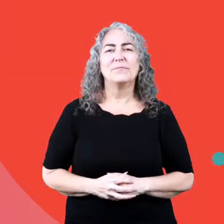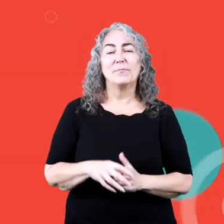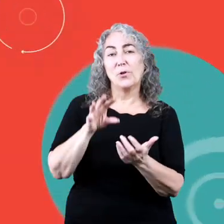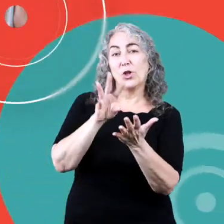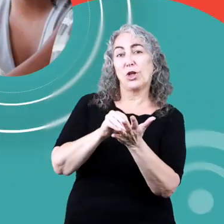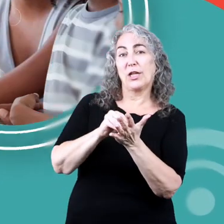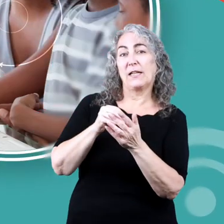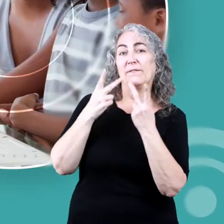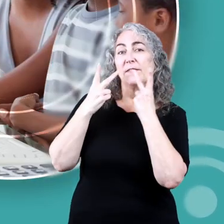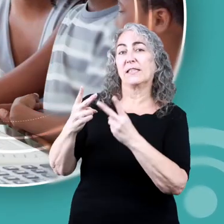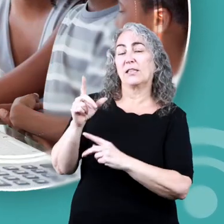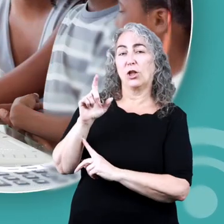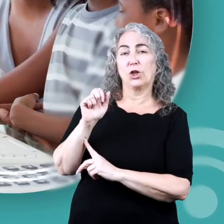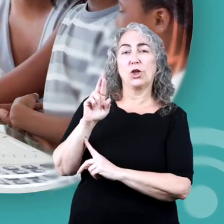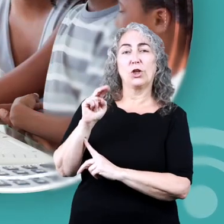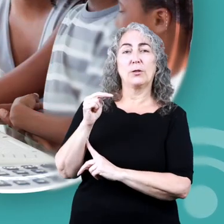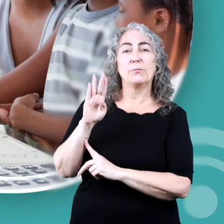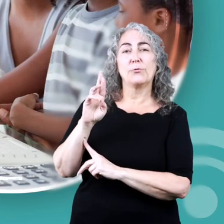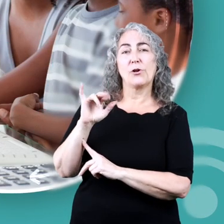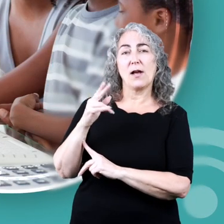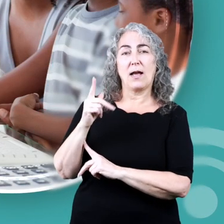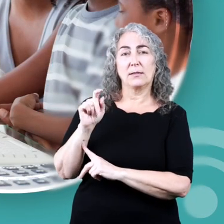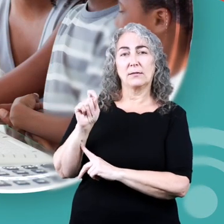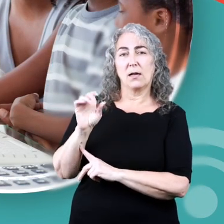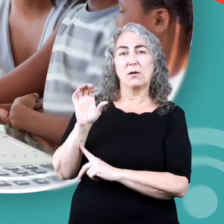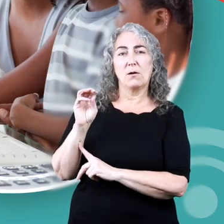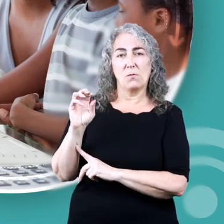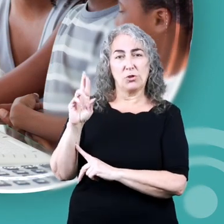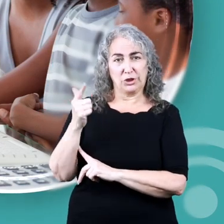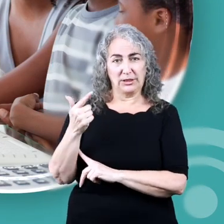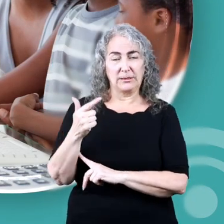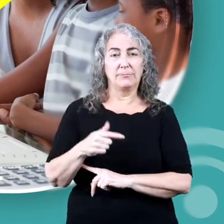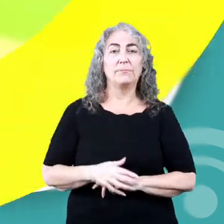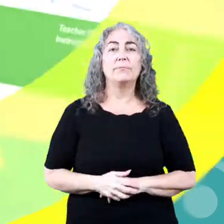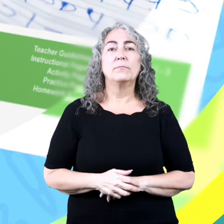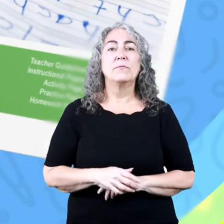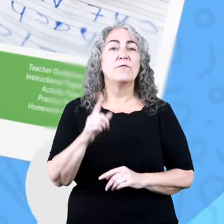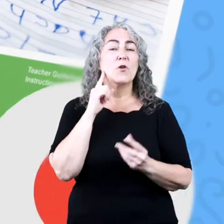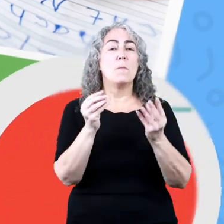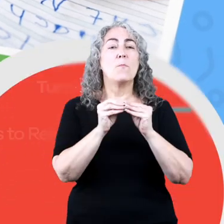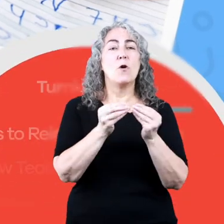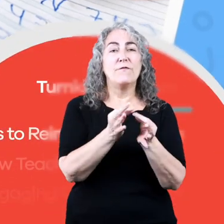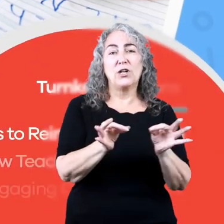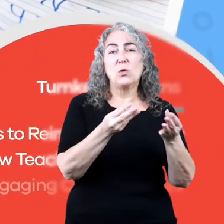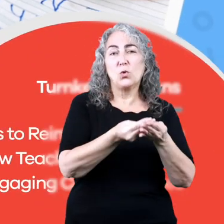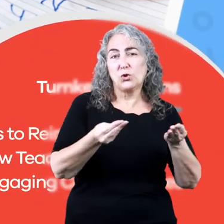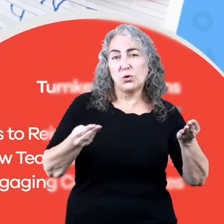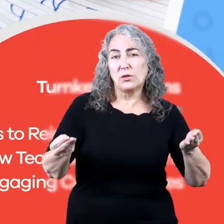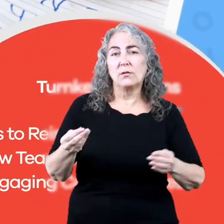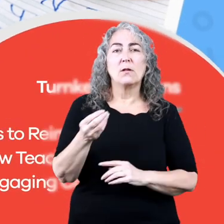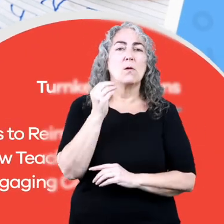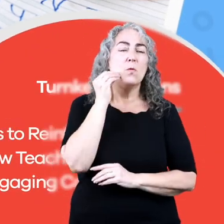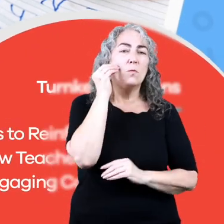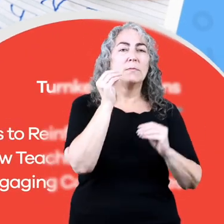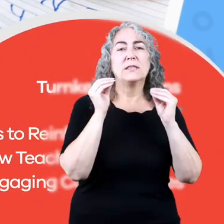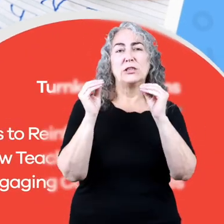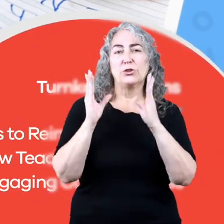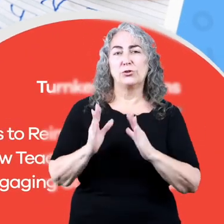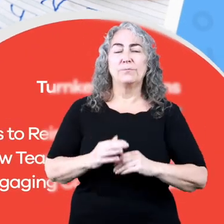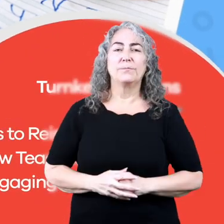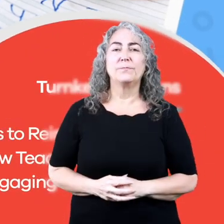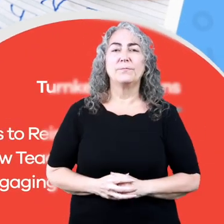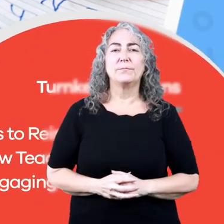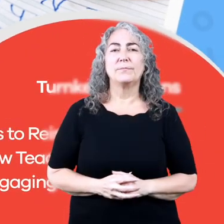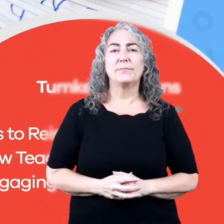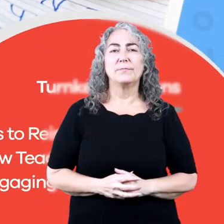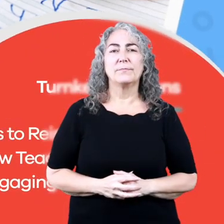us at learnbright.org for thousands of free resources and turnkey solutions for teachers and